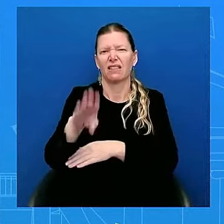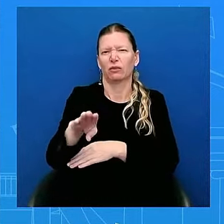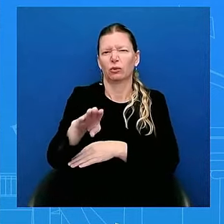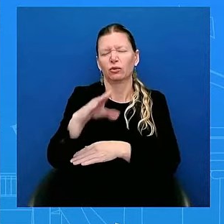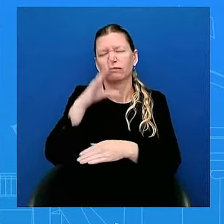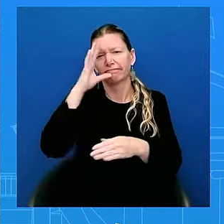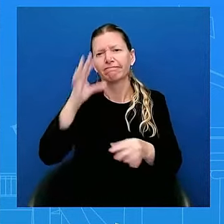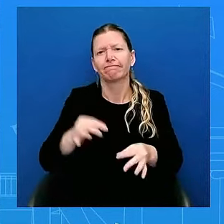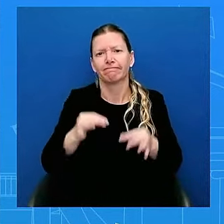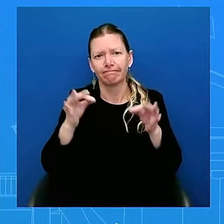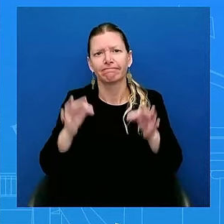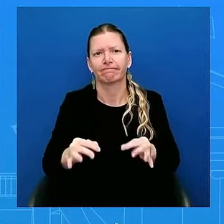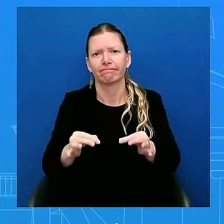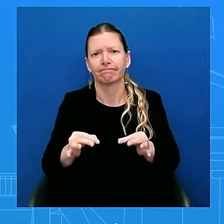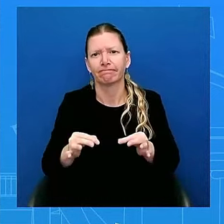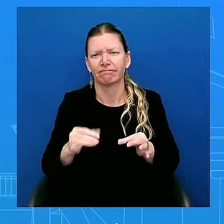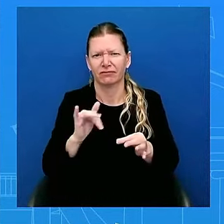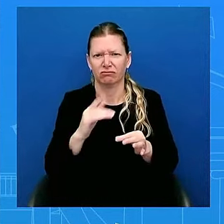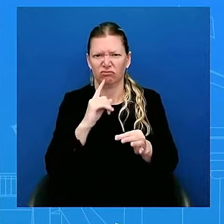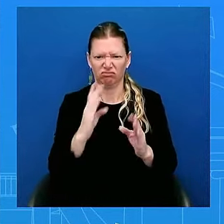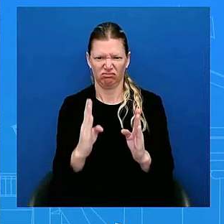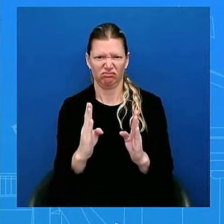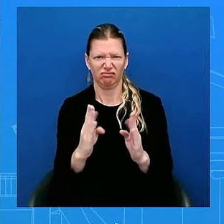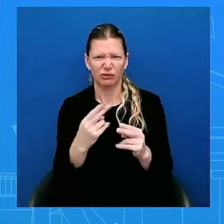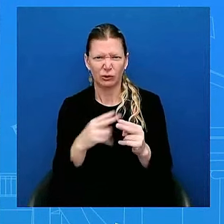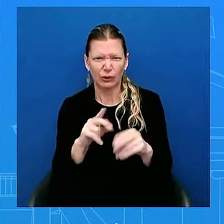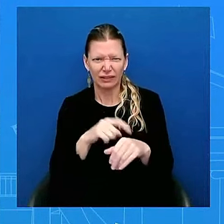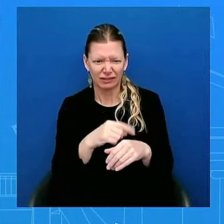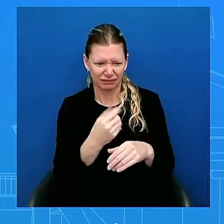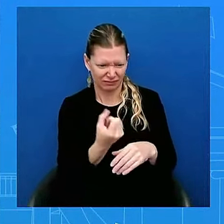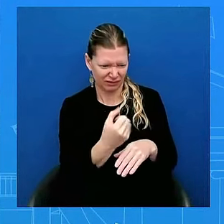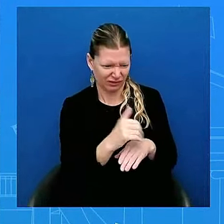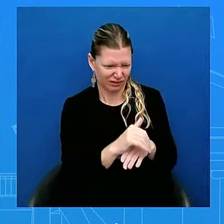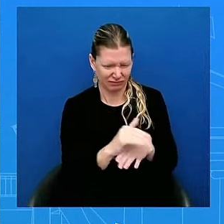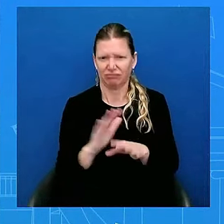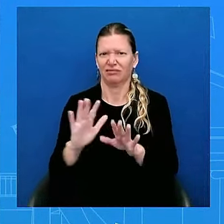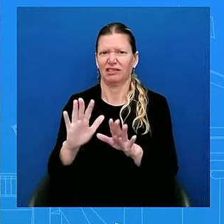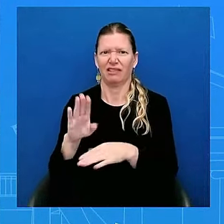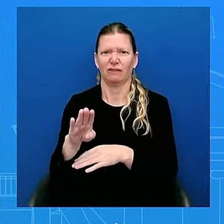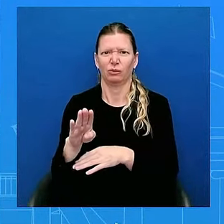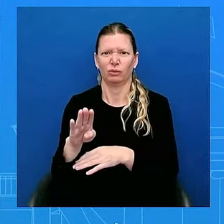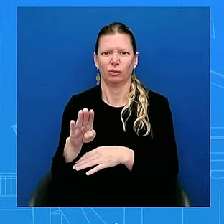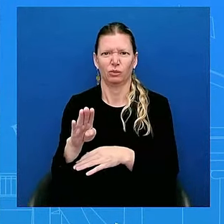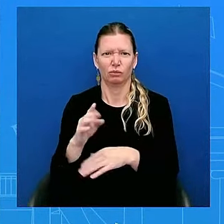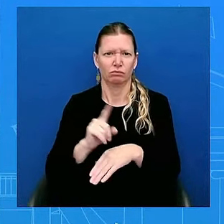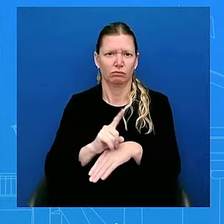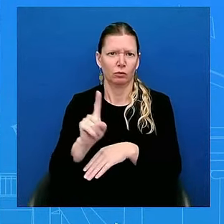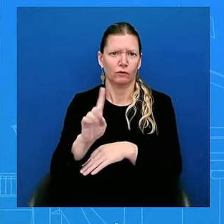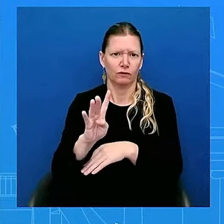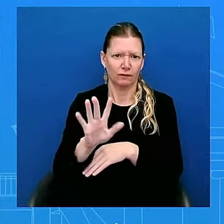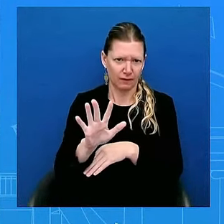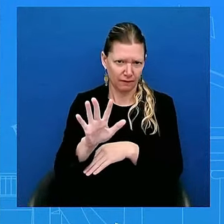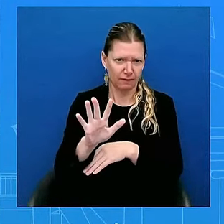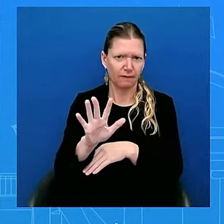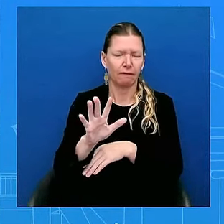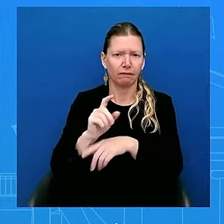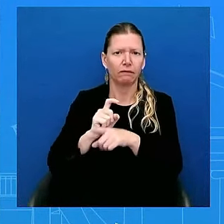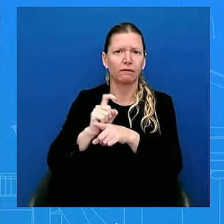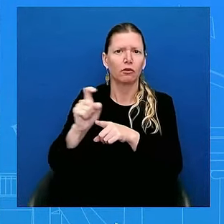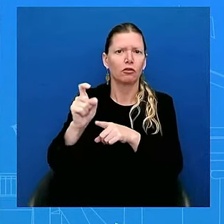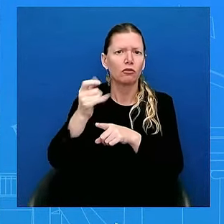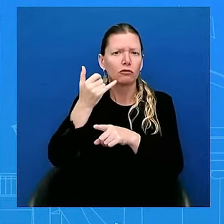imagine. And then, at 1.45, he got on the phone with some of his assistants to the President,